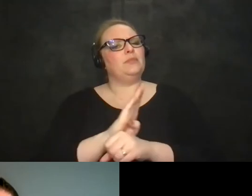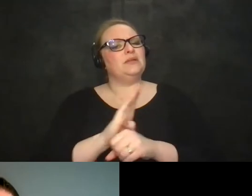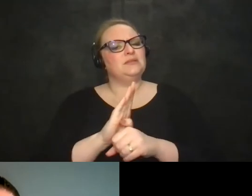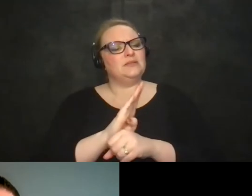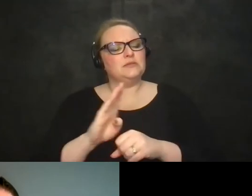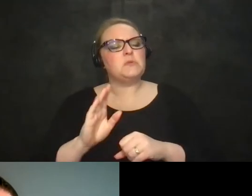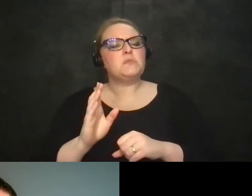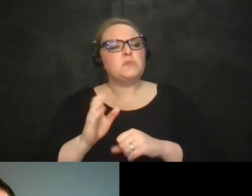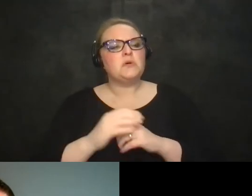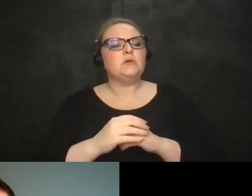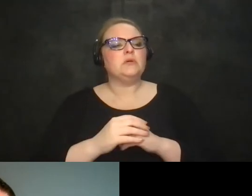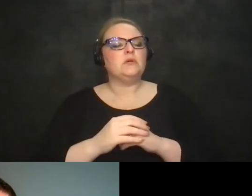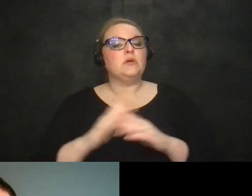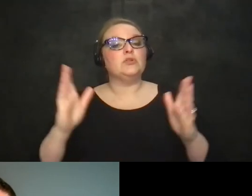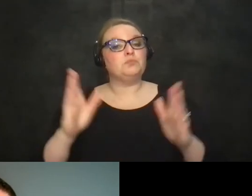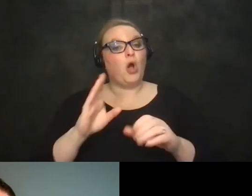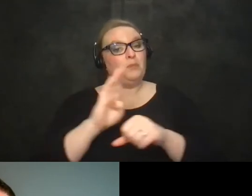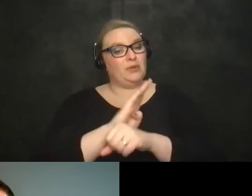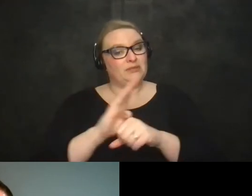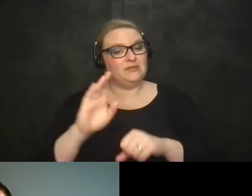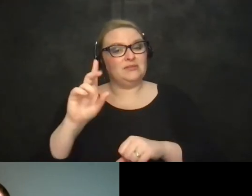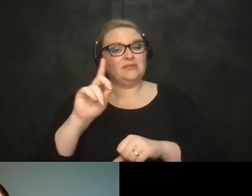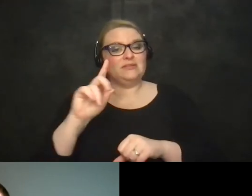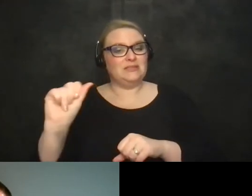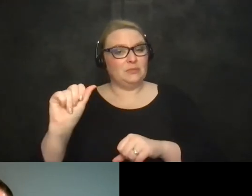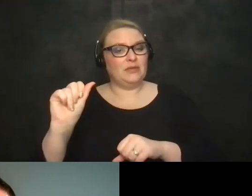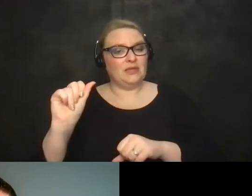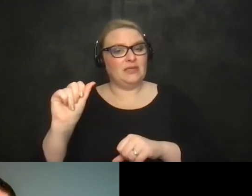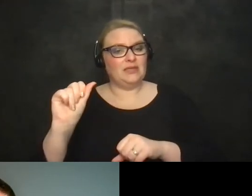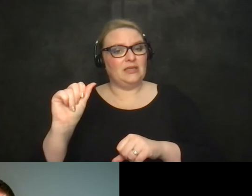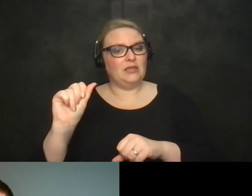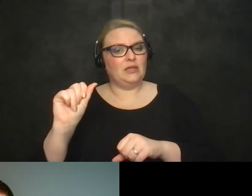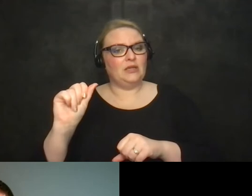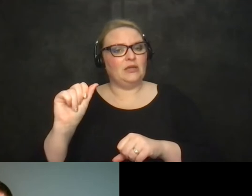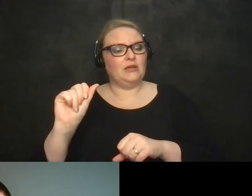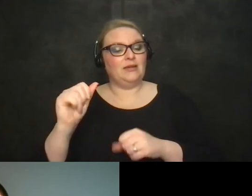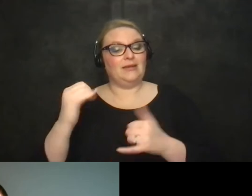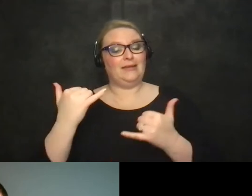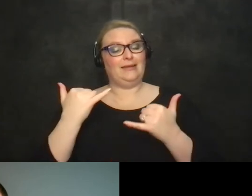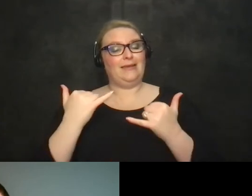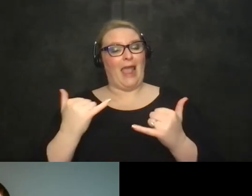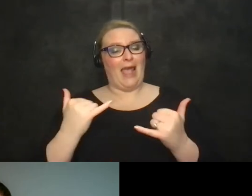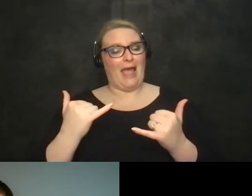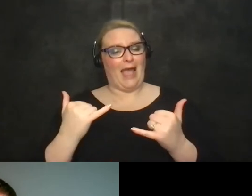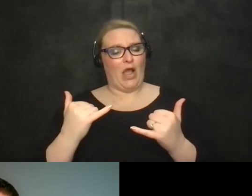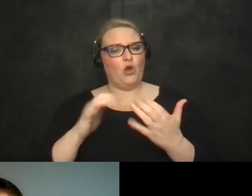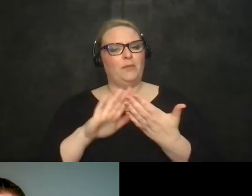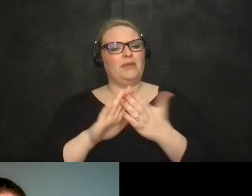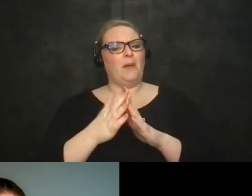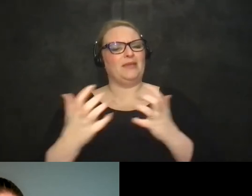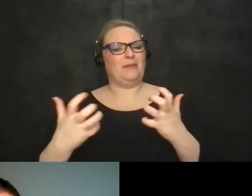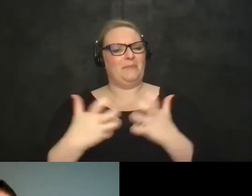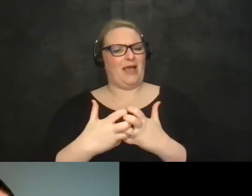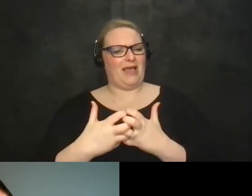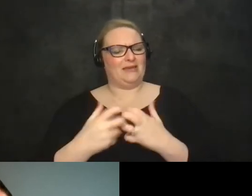think small business and disability is only now becoming kind of combined if that makes sense